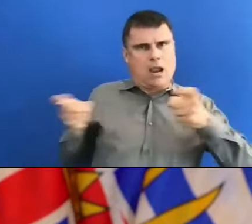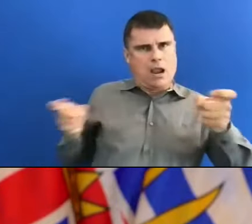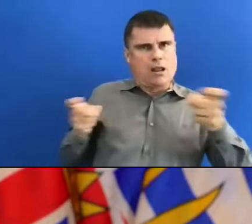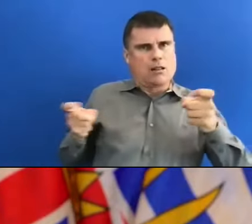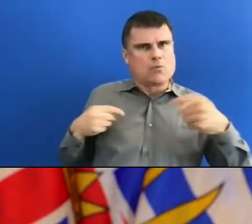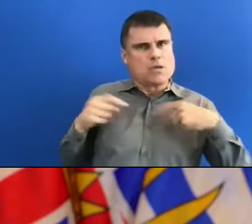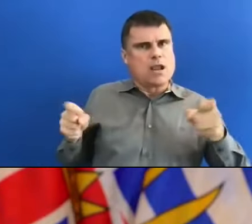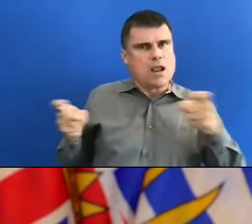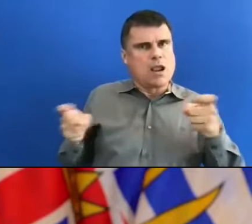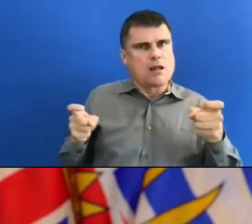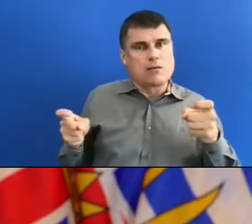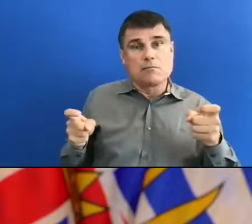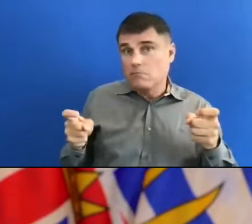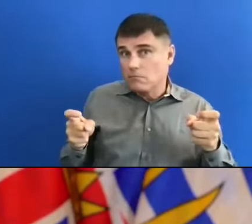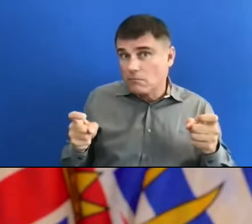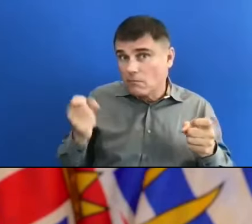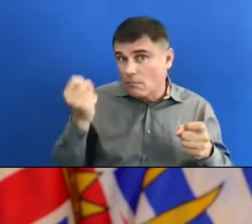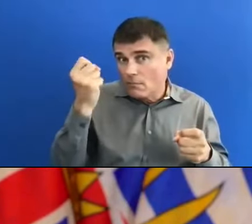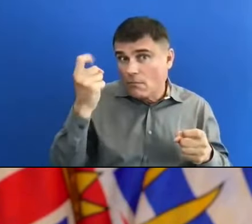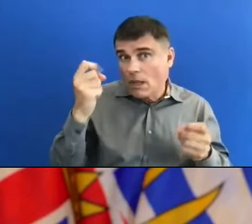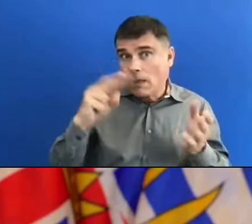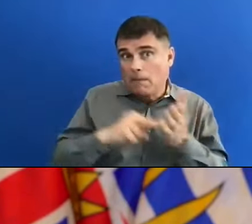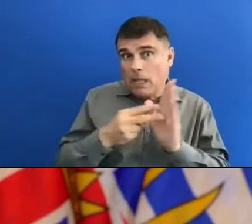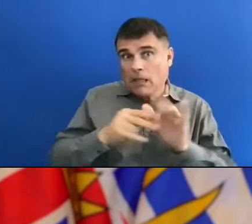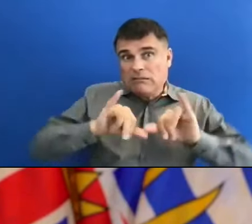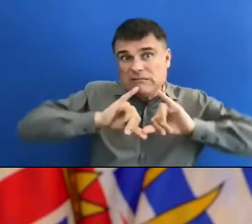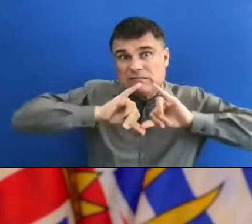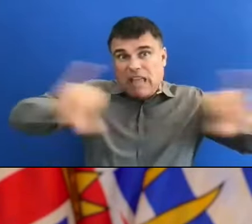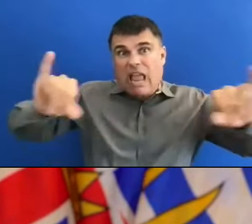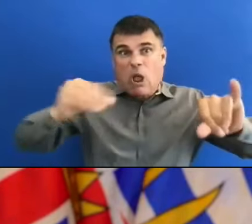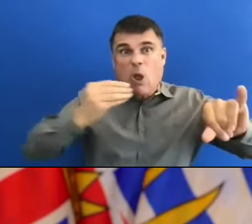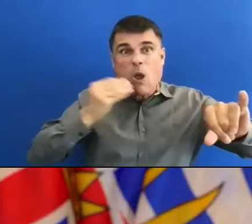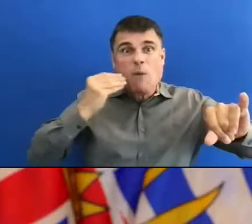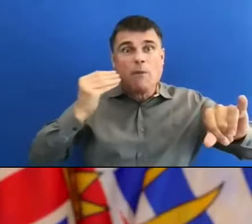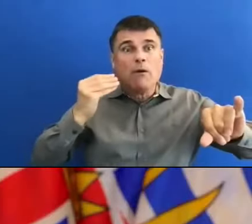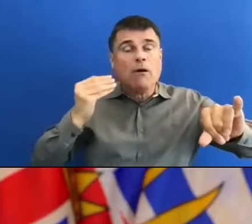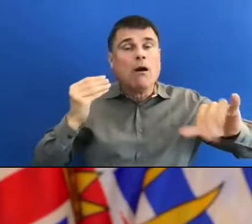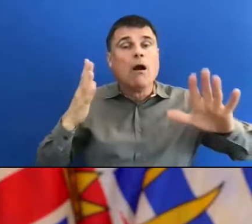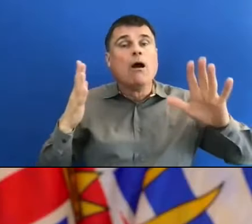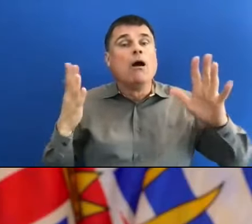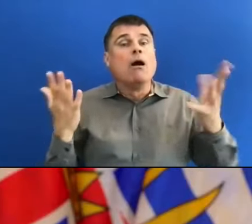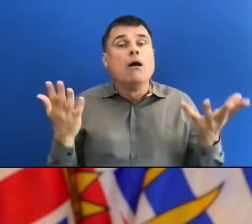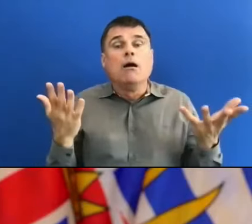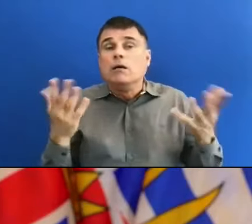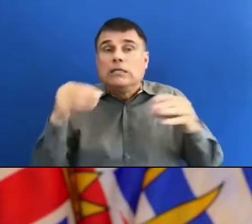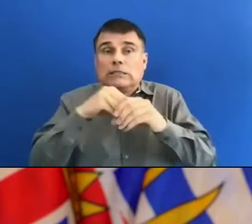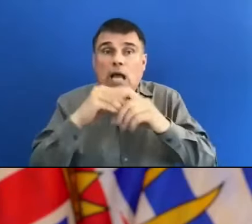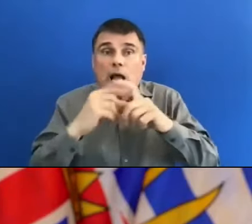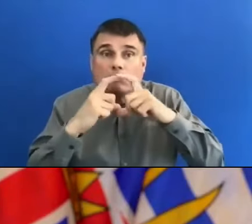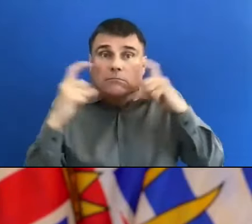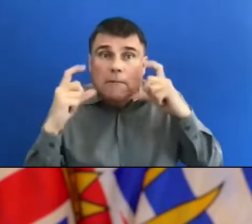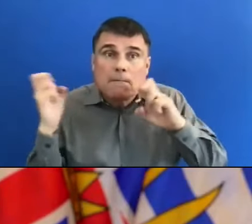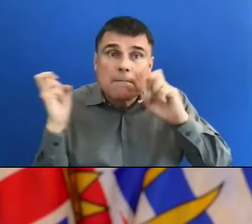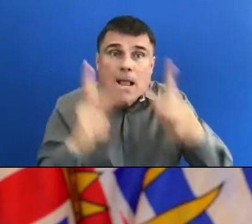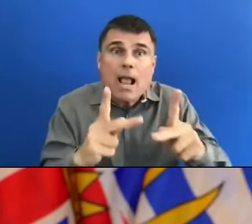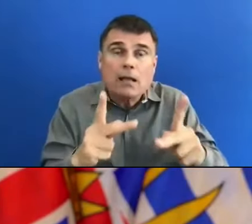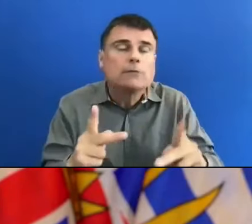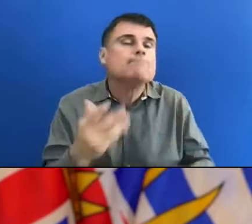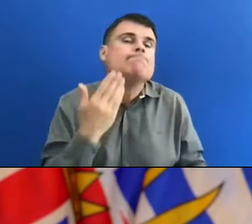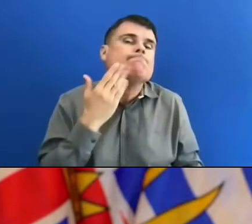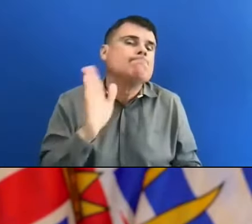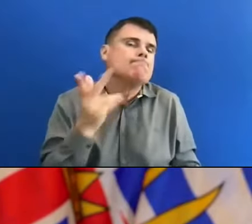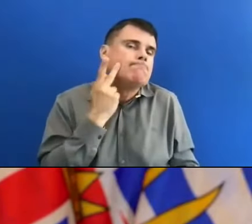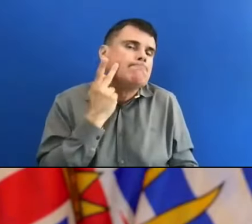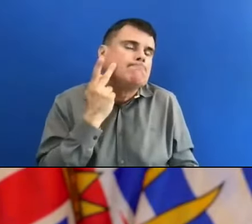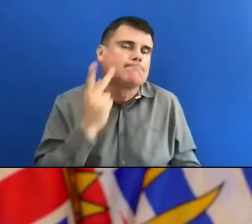like staying home for a period of time or wearing masks in certain situations come the fall. Coming back to the room, Richard